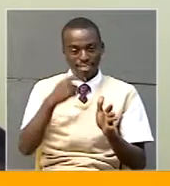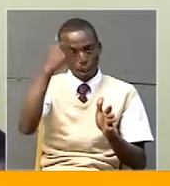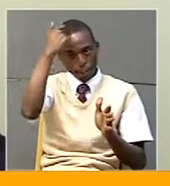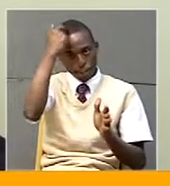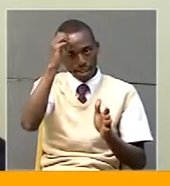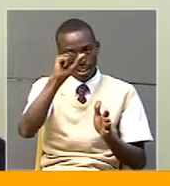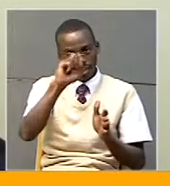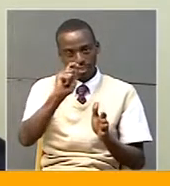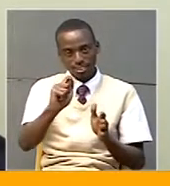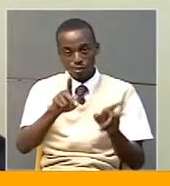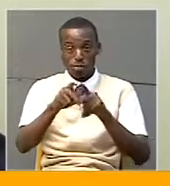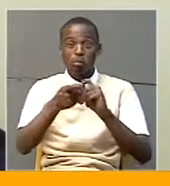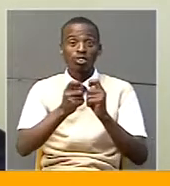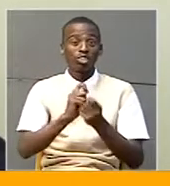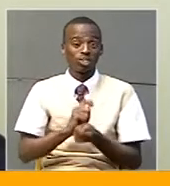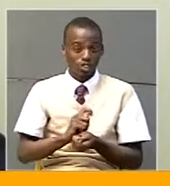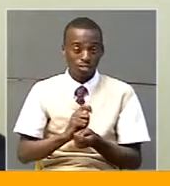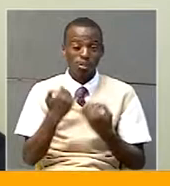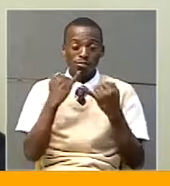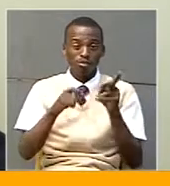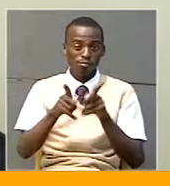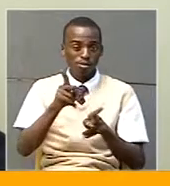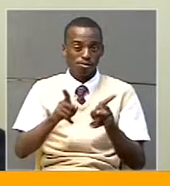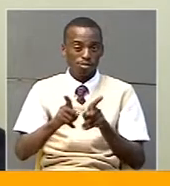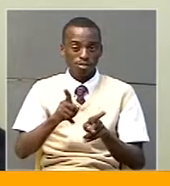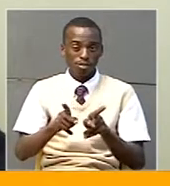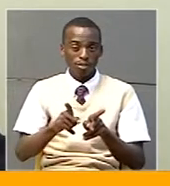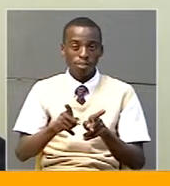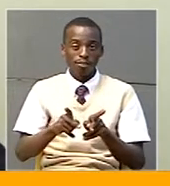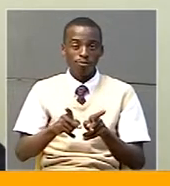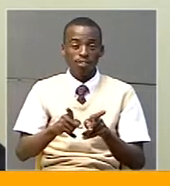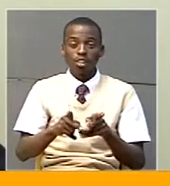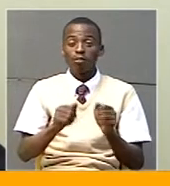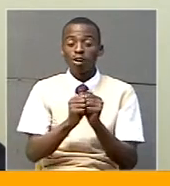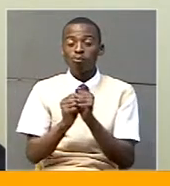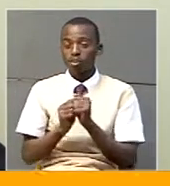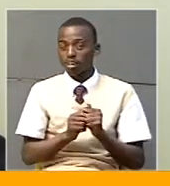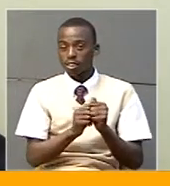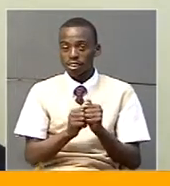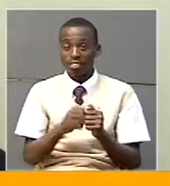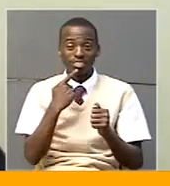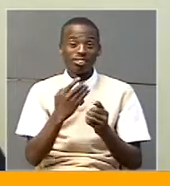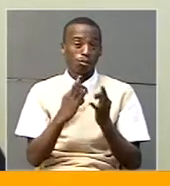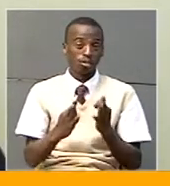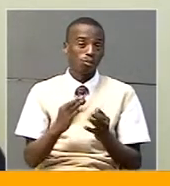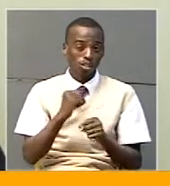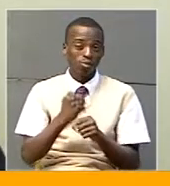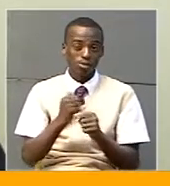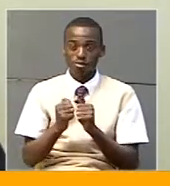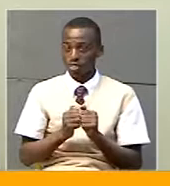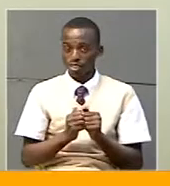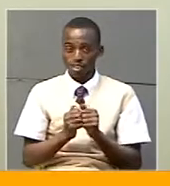the people who changed, just why you get people, they voluntarily come together, and say, this is something that can help us.